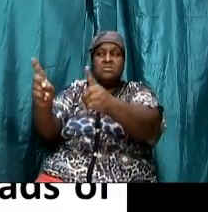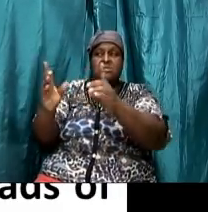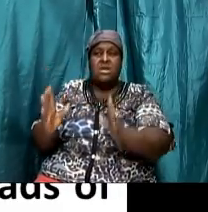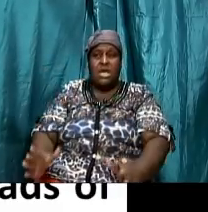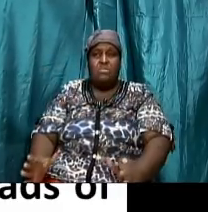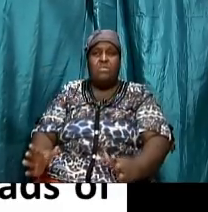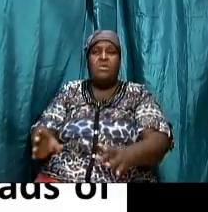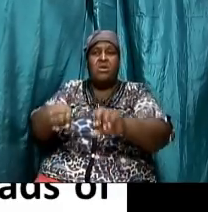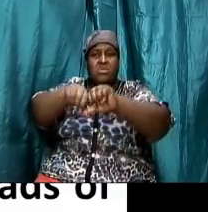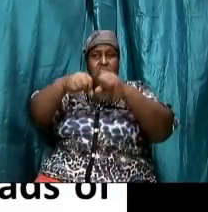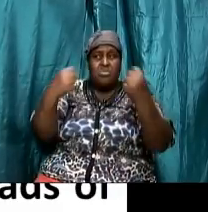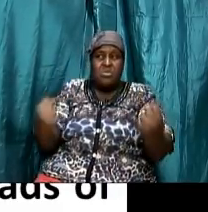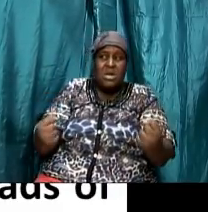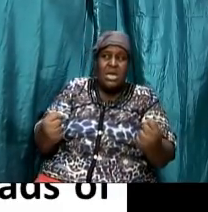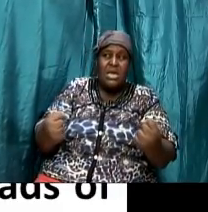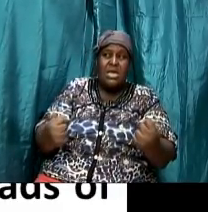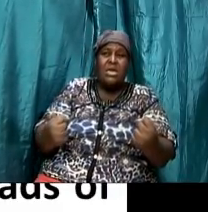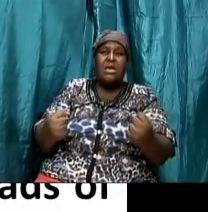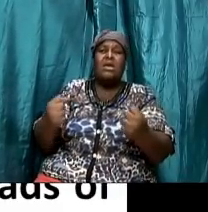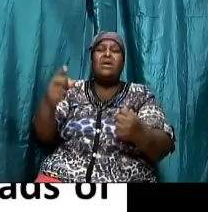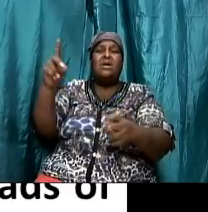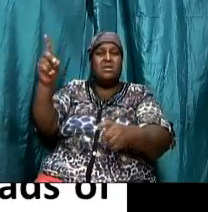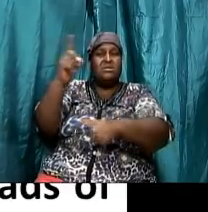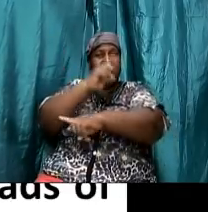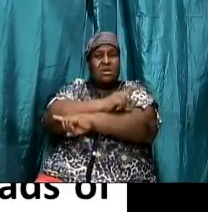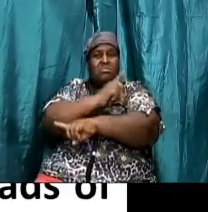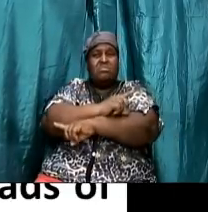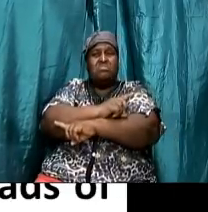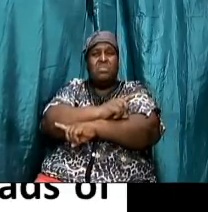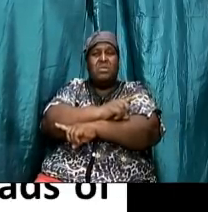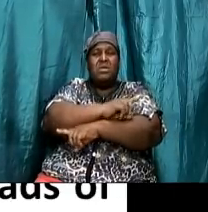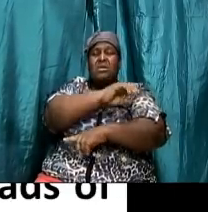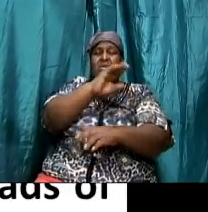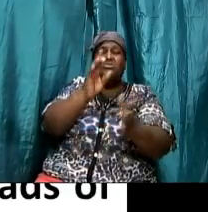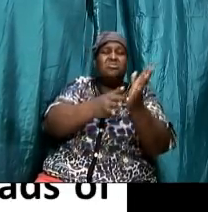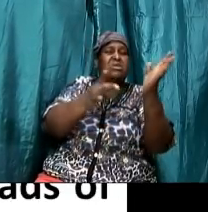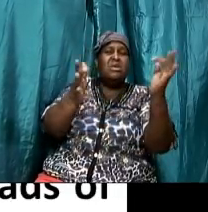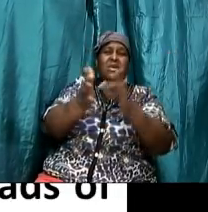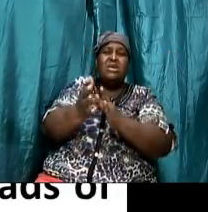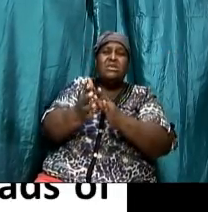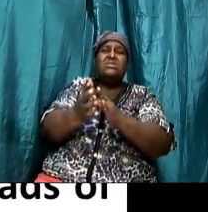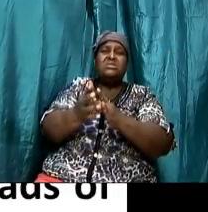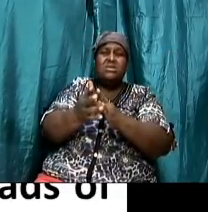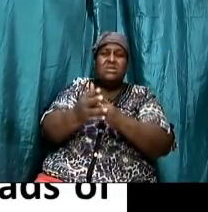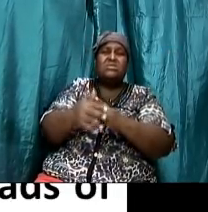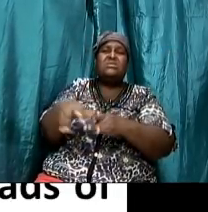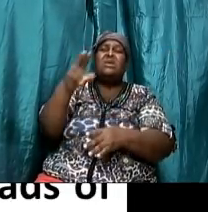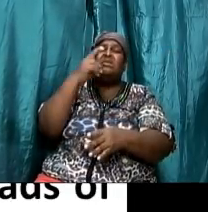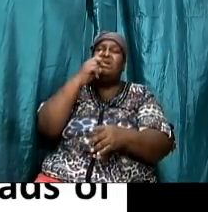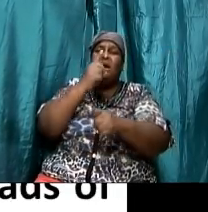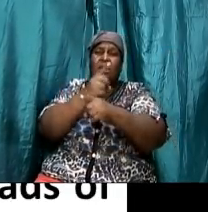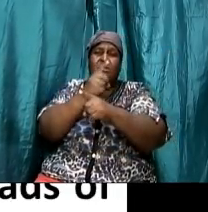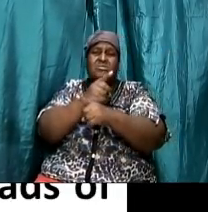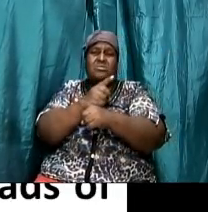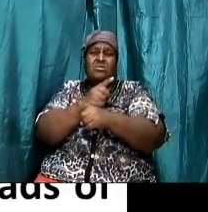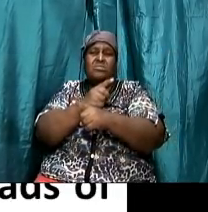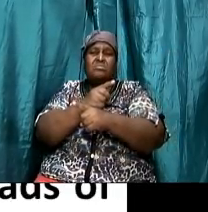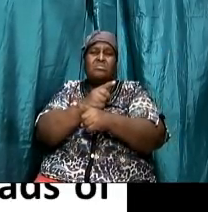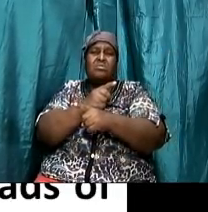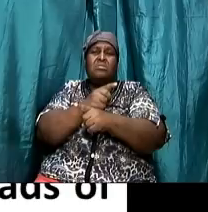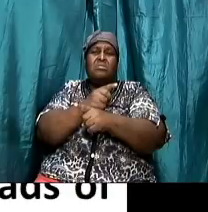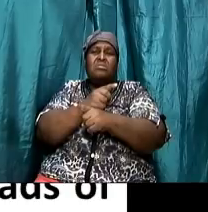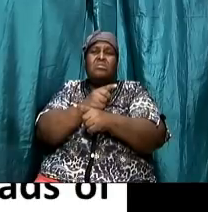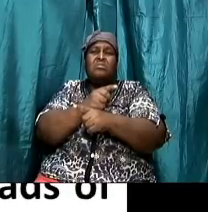but i like jesus's response i like jesus's response by bringing out